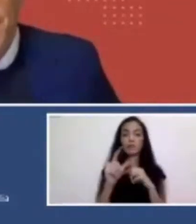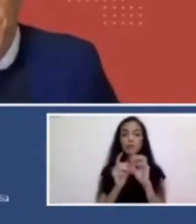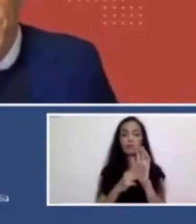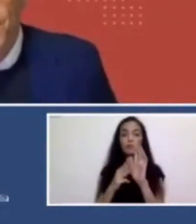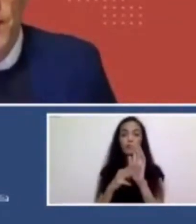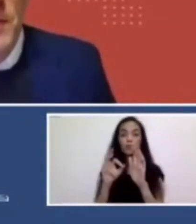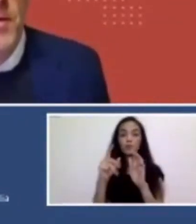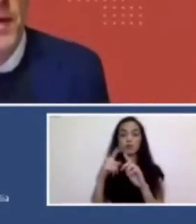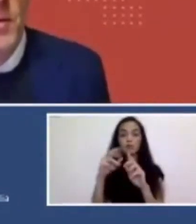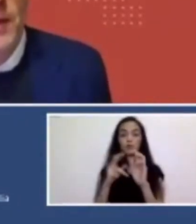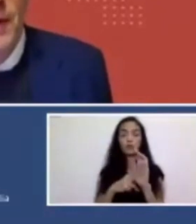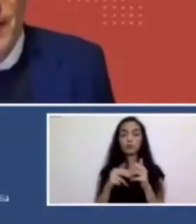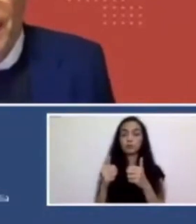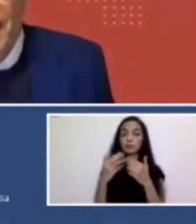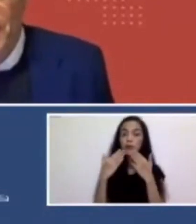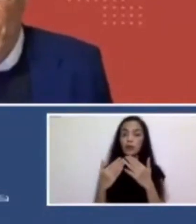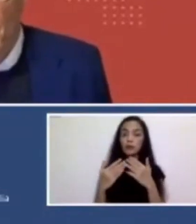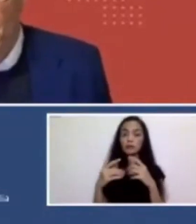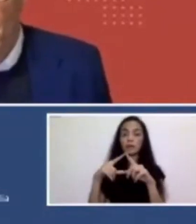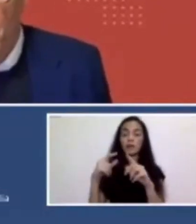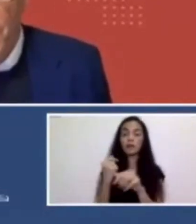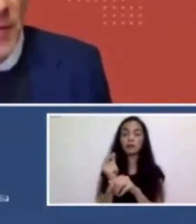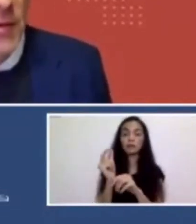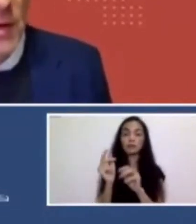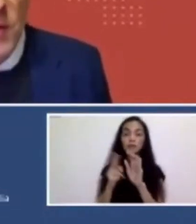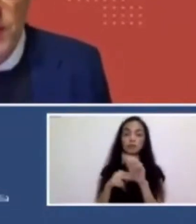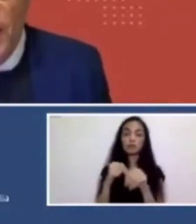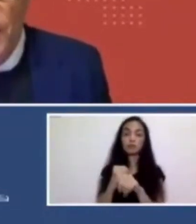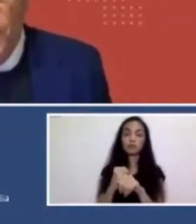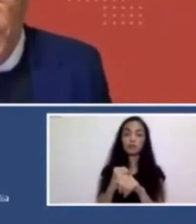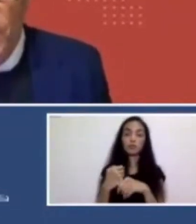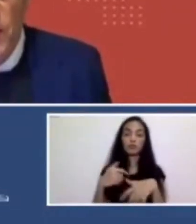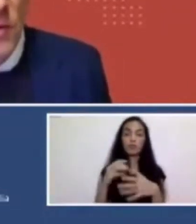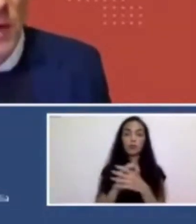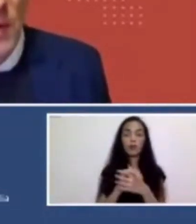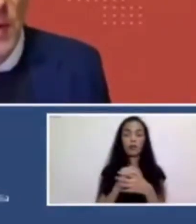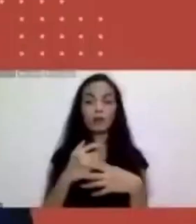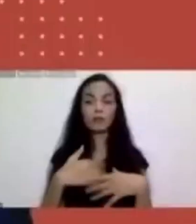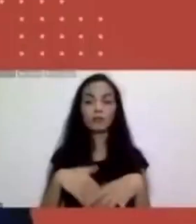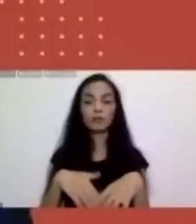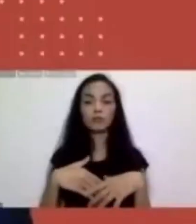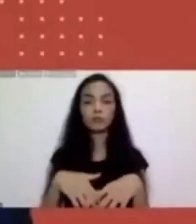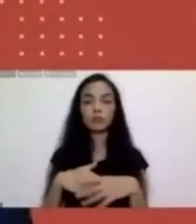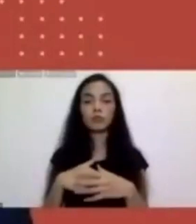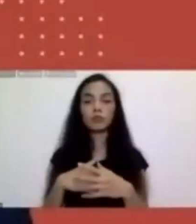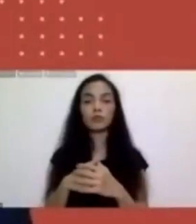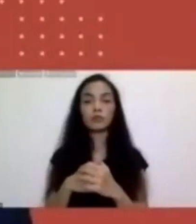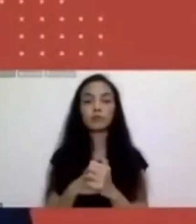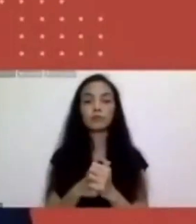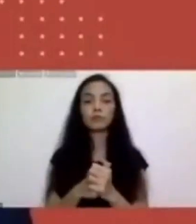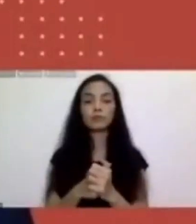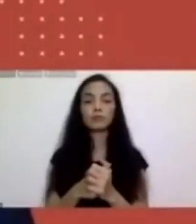Thank you very much, Agung, for that very generous introduction. I'm just going to share my screen and hopefully